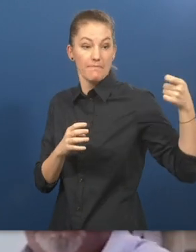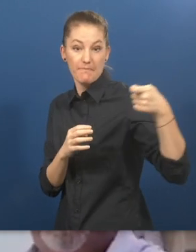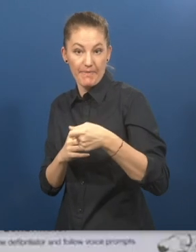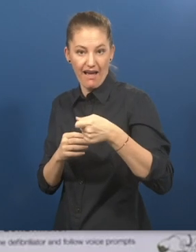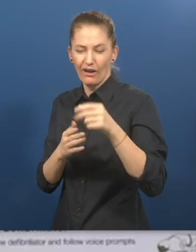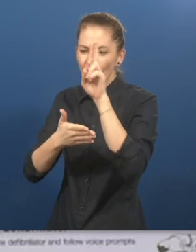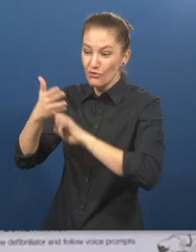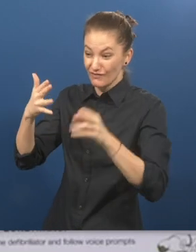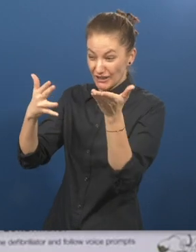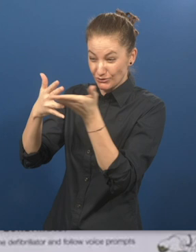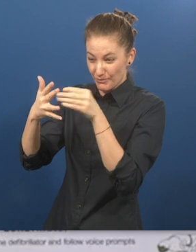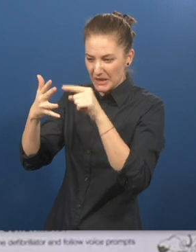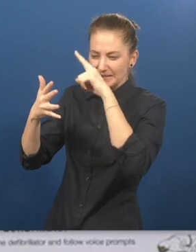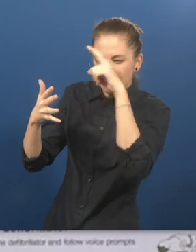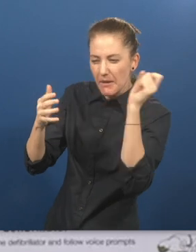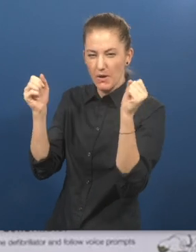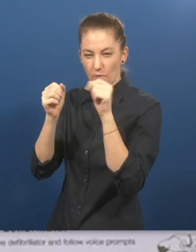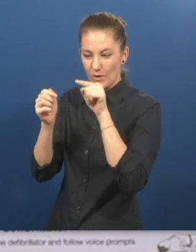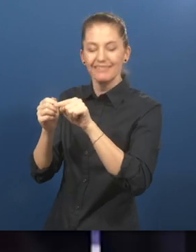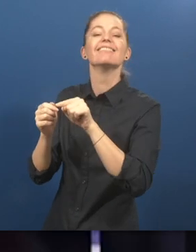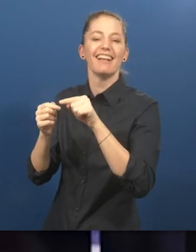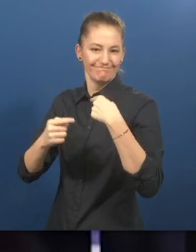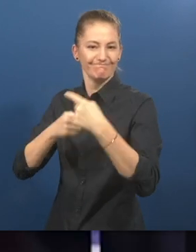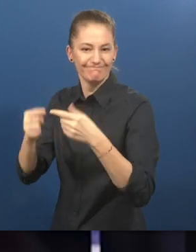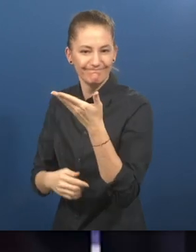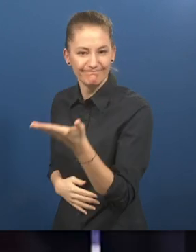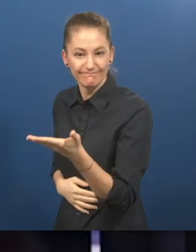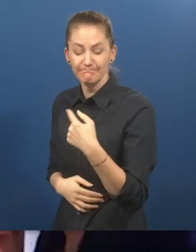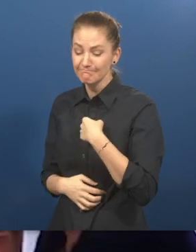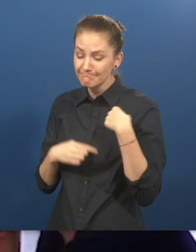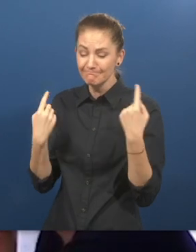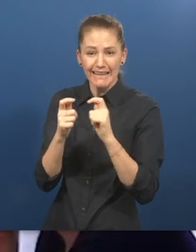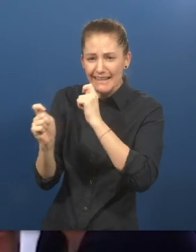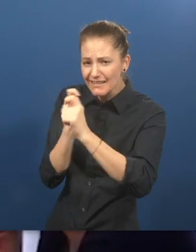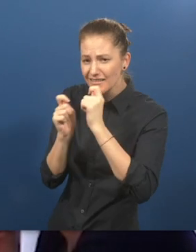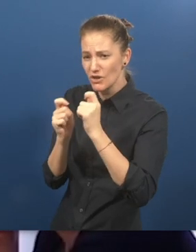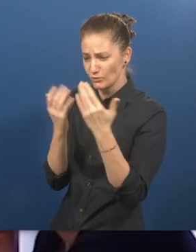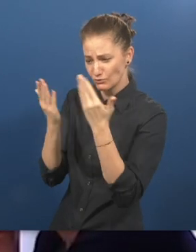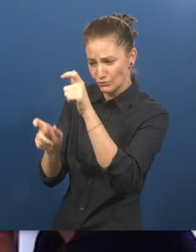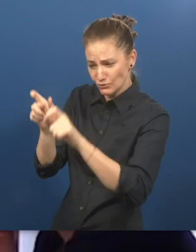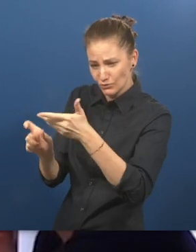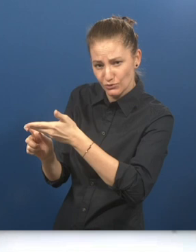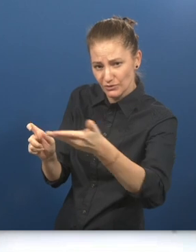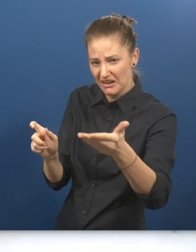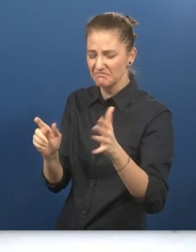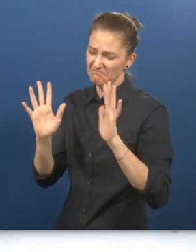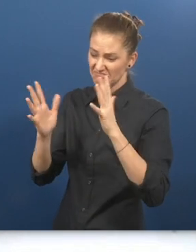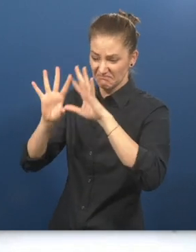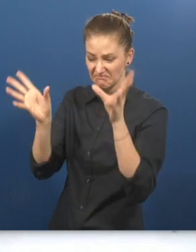during the summer or winter university breaks. And we interview every applicant. That was 700 this summer.